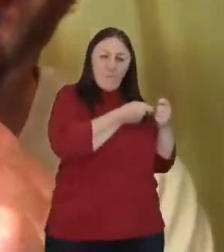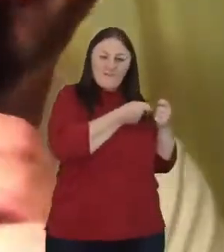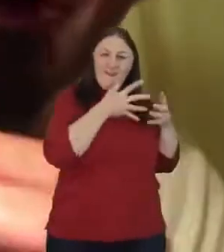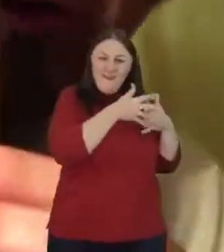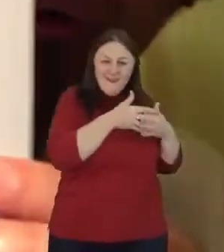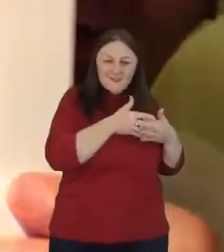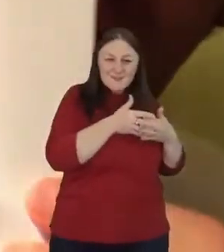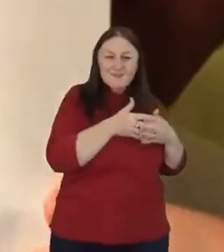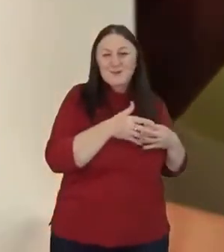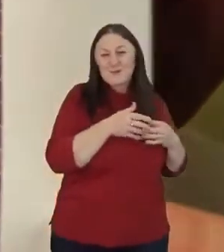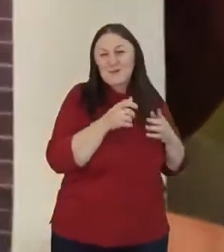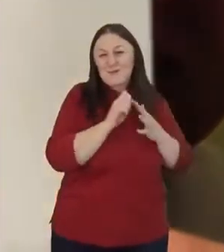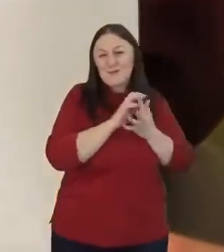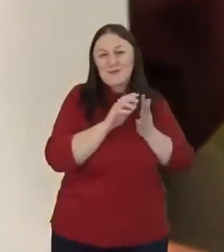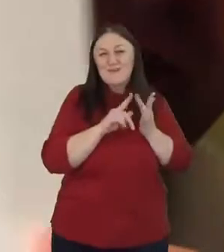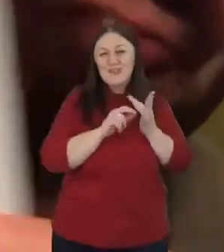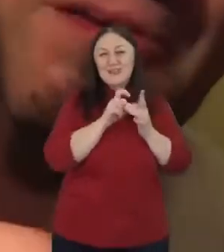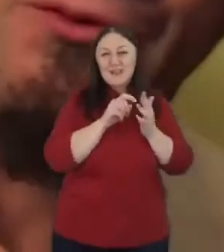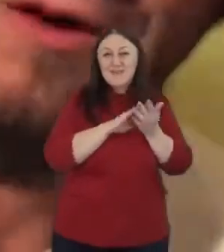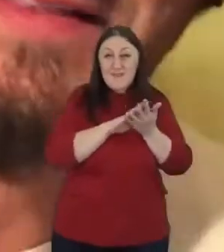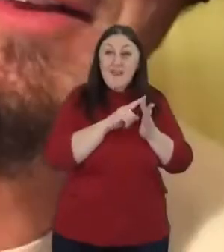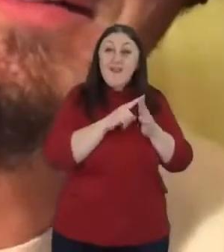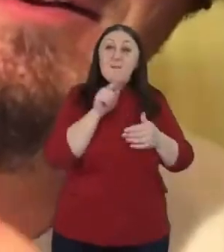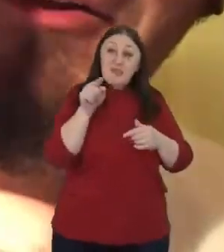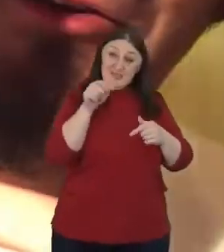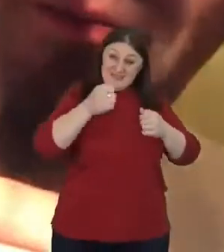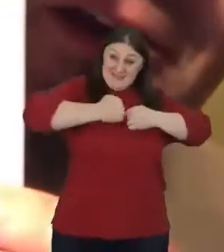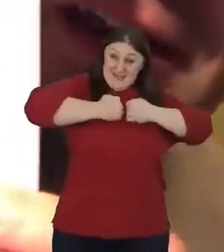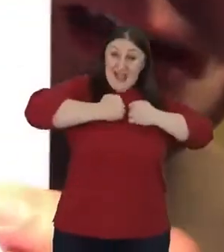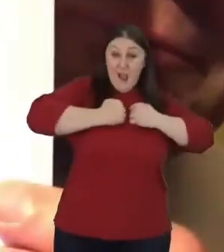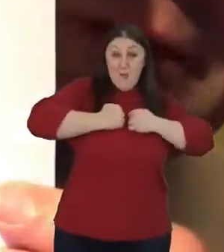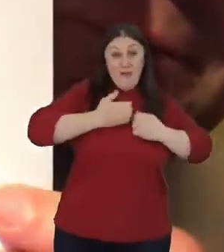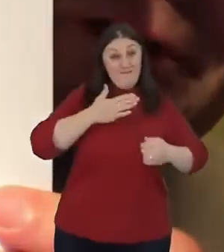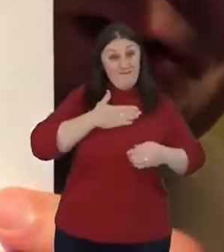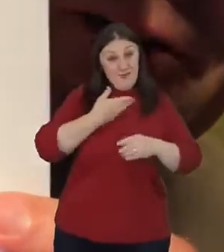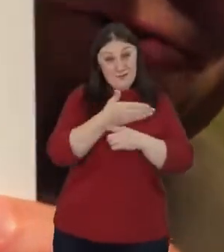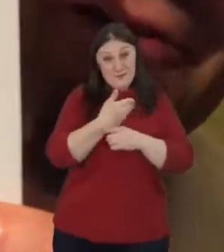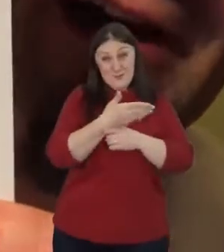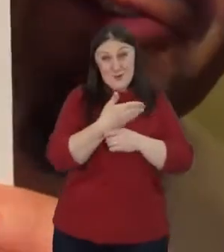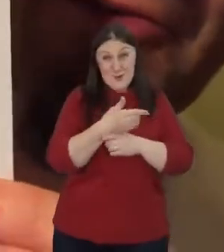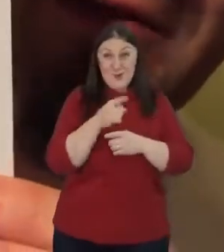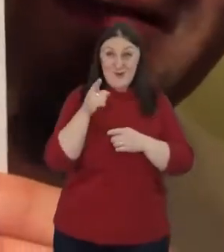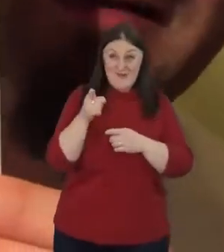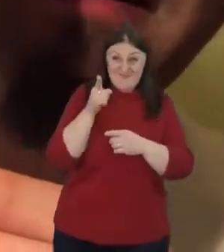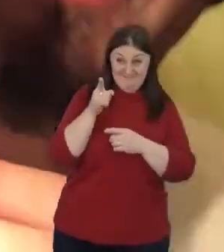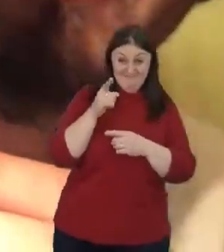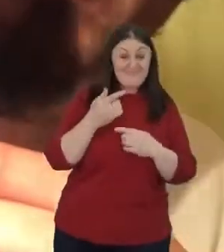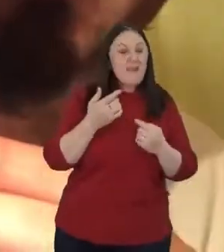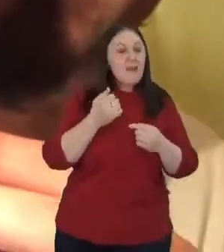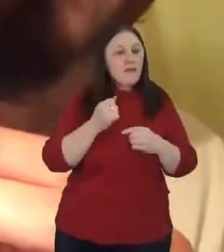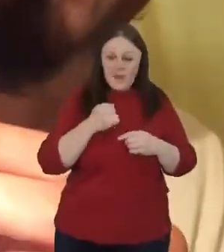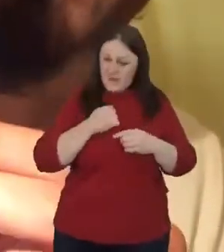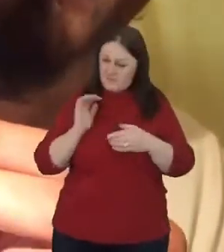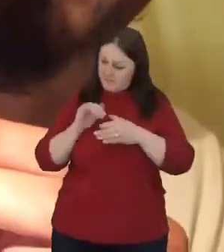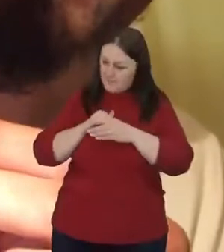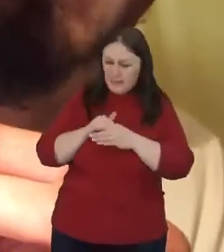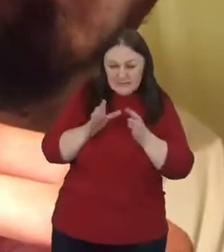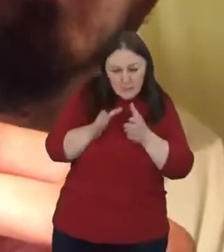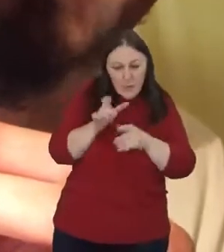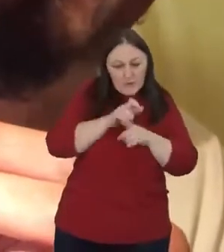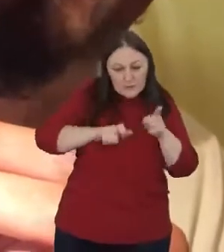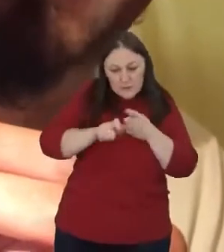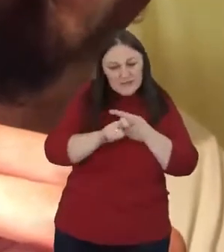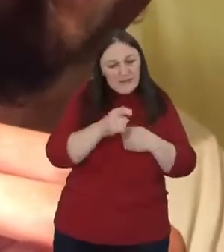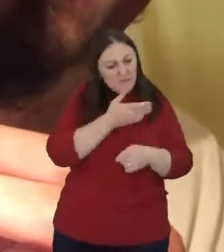to you. This is our front door at The Simple Way, the little community I've been a part of for the last 20 years or so.